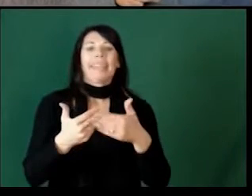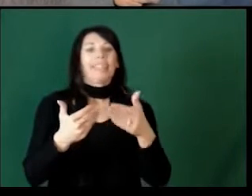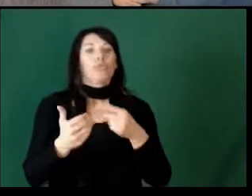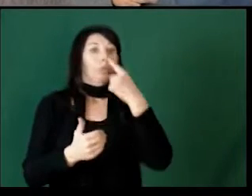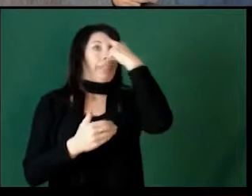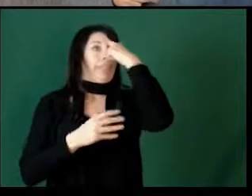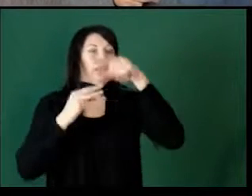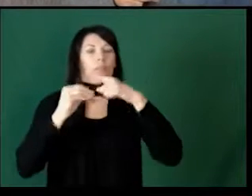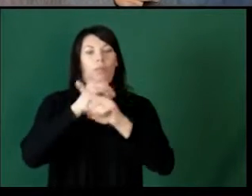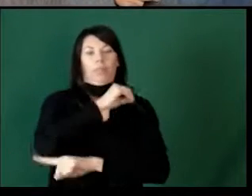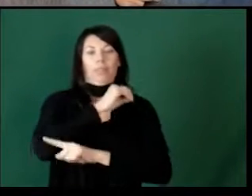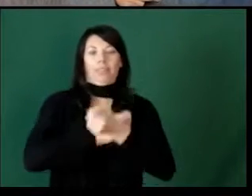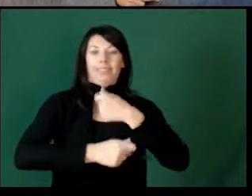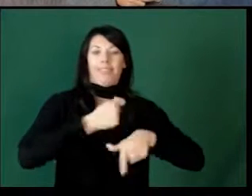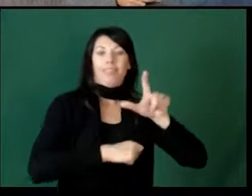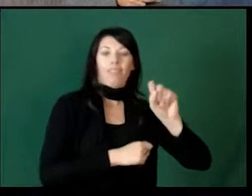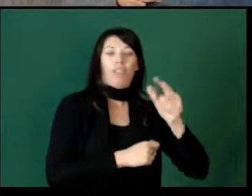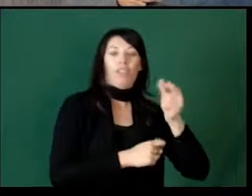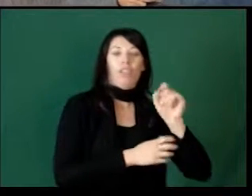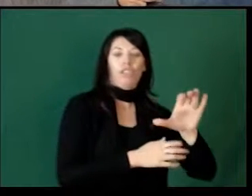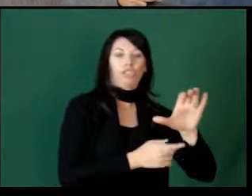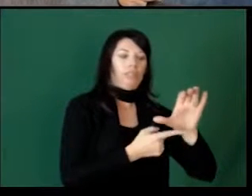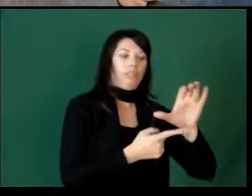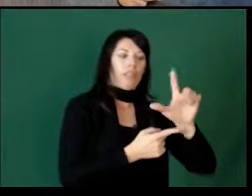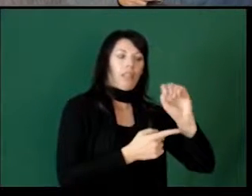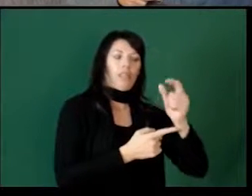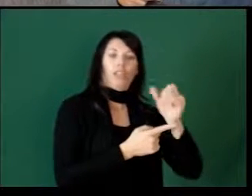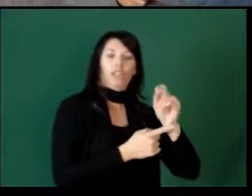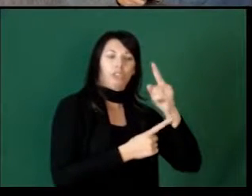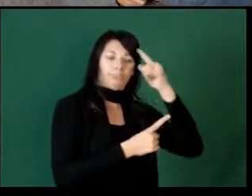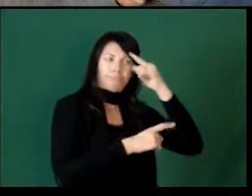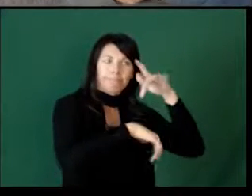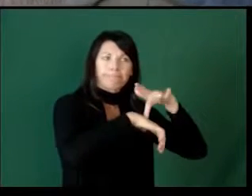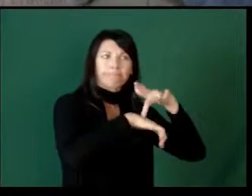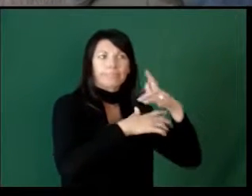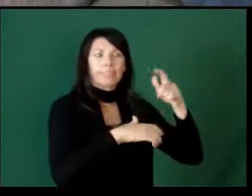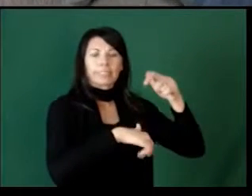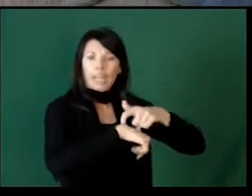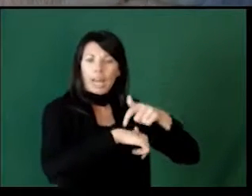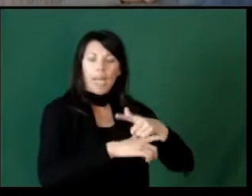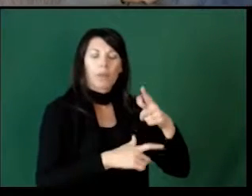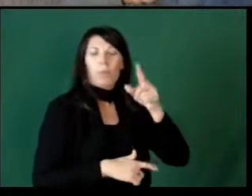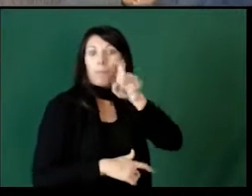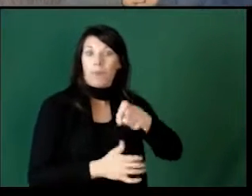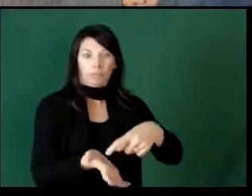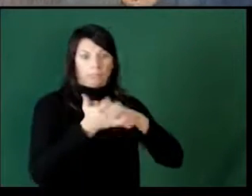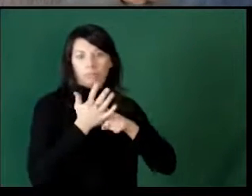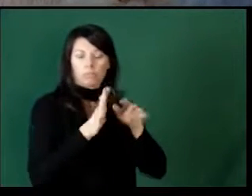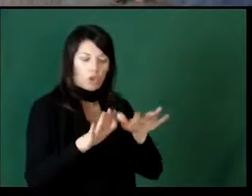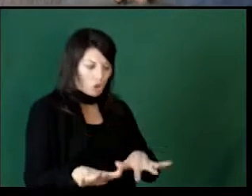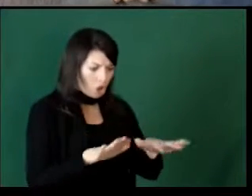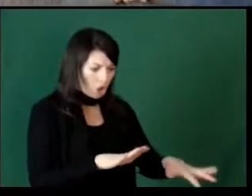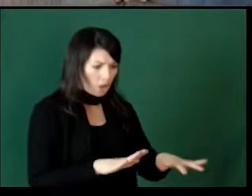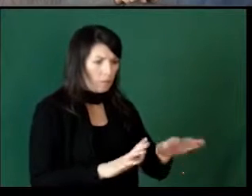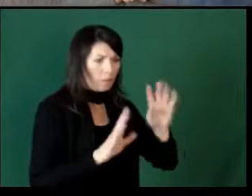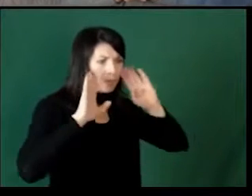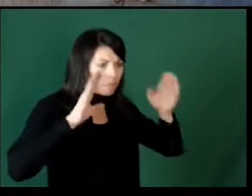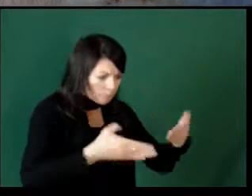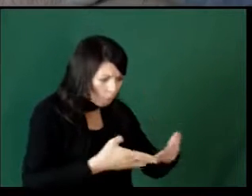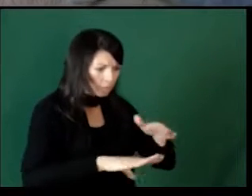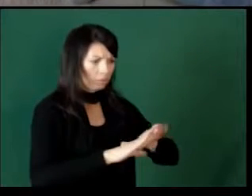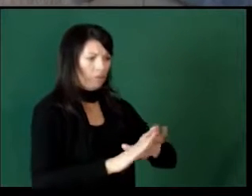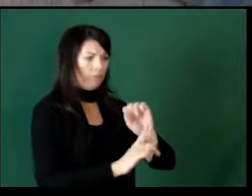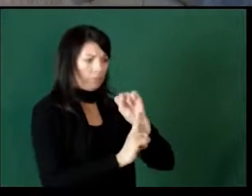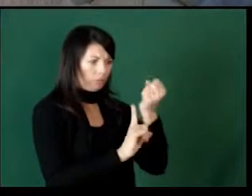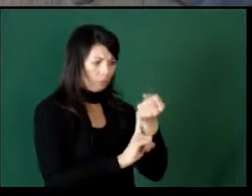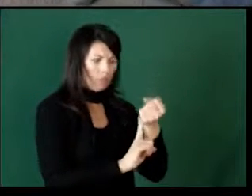It's also easier to think of punishment rather than logic. Logic takes a lot of time, it requires us to be calm, it requires us to look at the